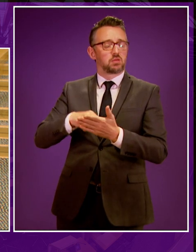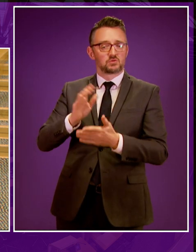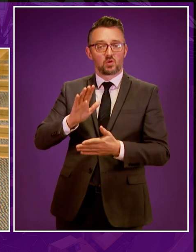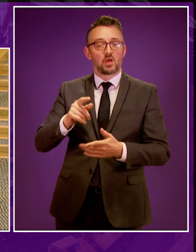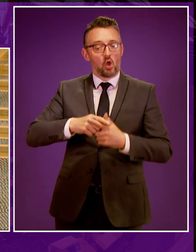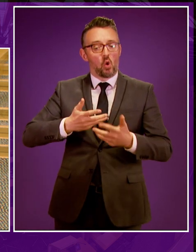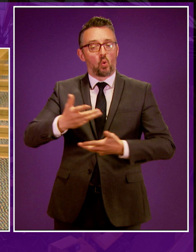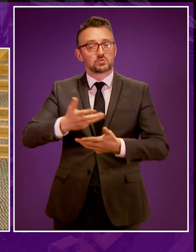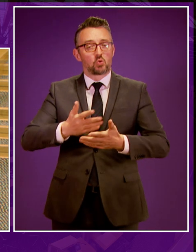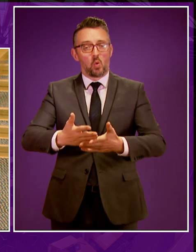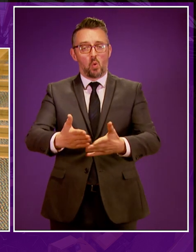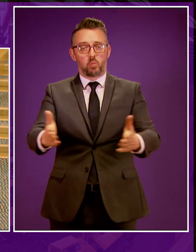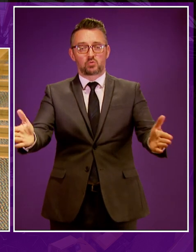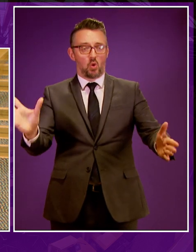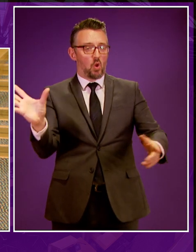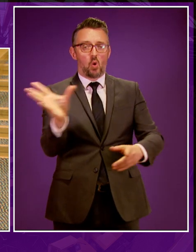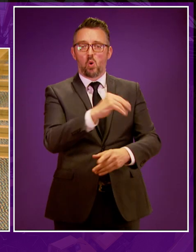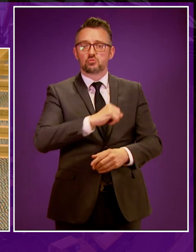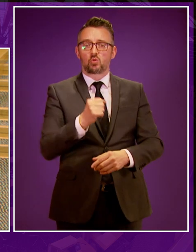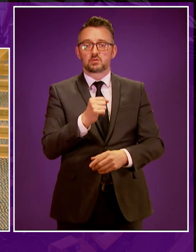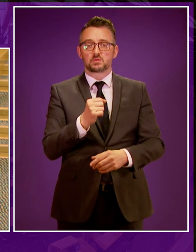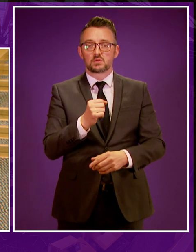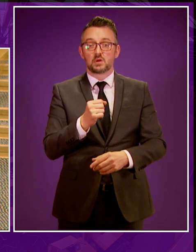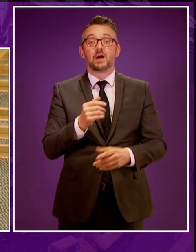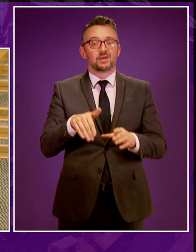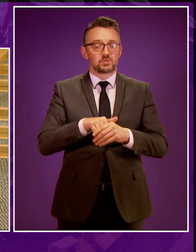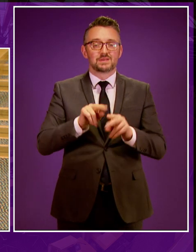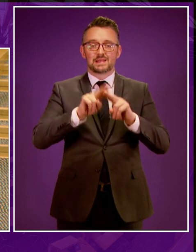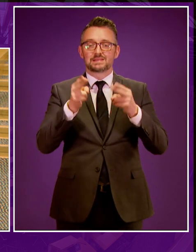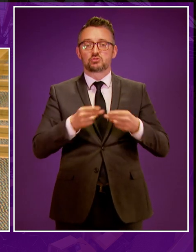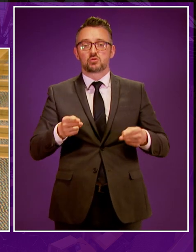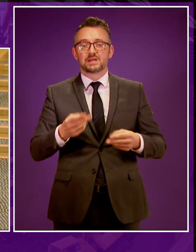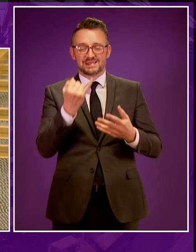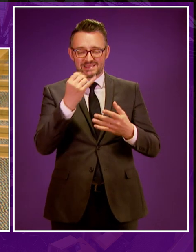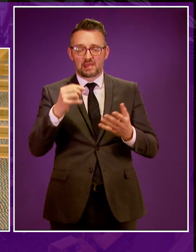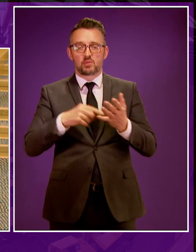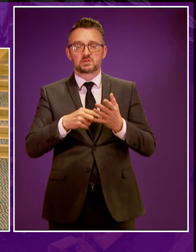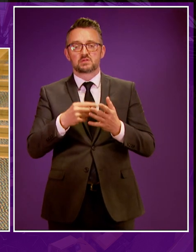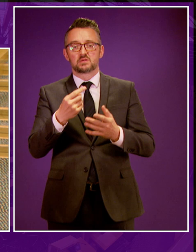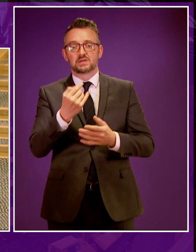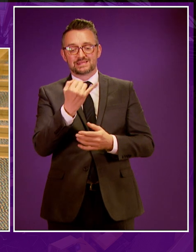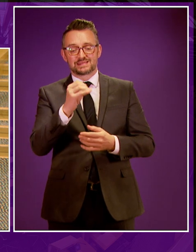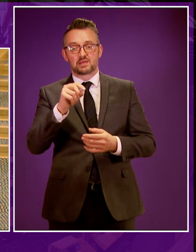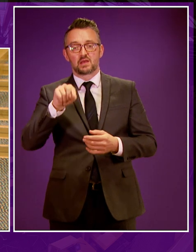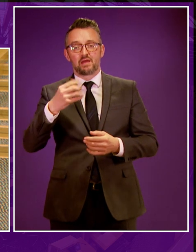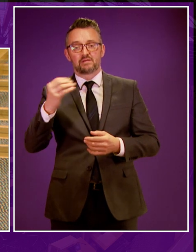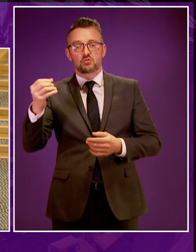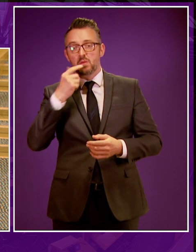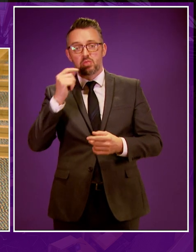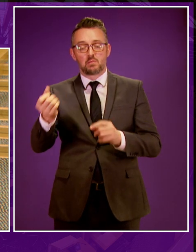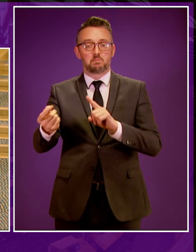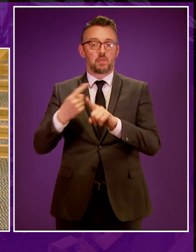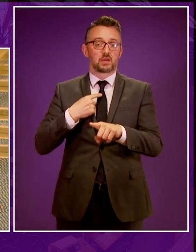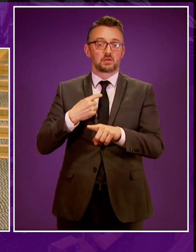but it was a consultation open to all the people of Scotland's stakeholders, indeed, And 60,500 people took part, including many